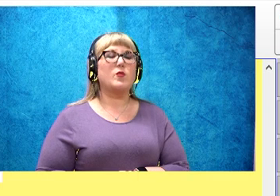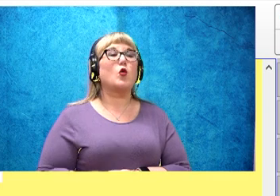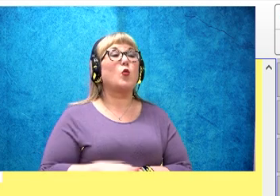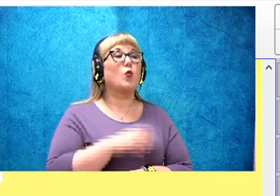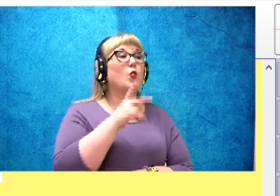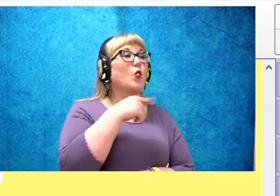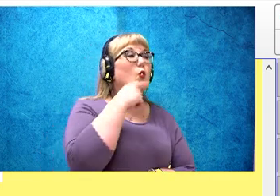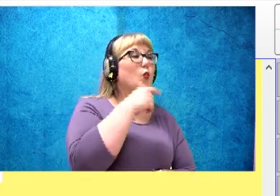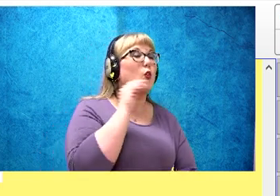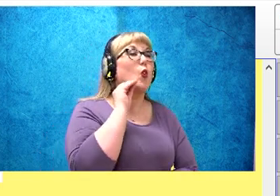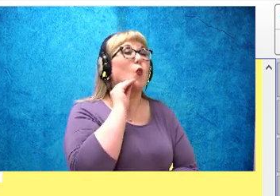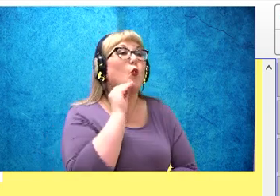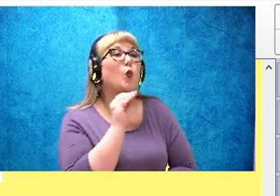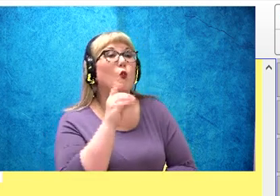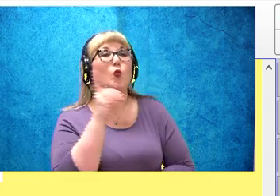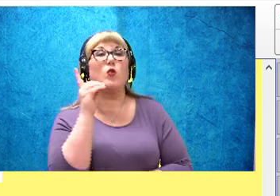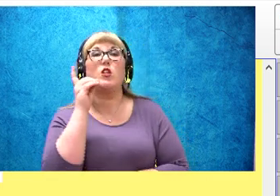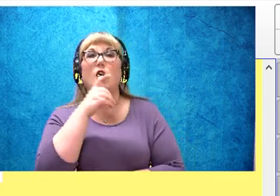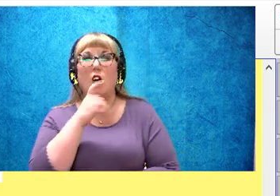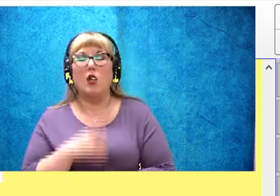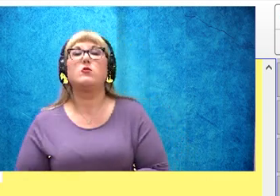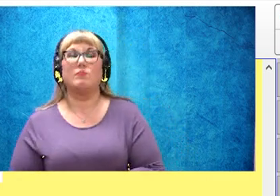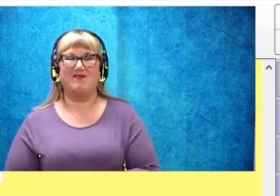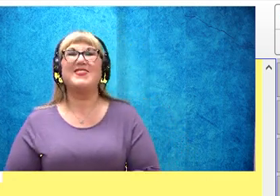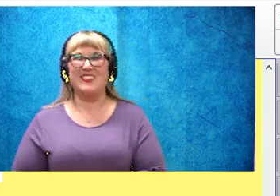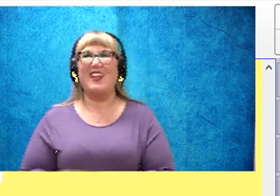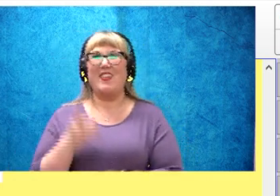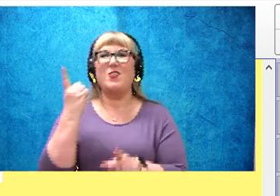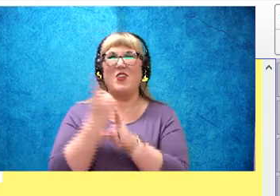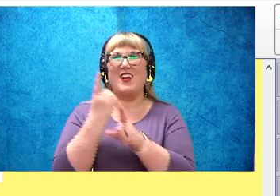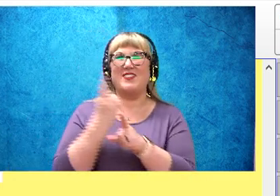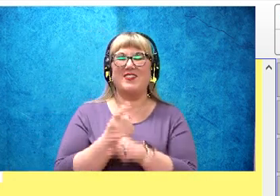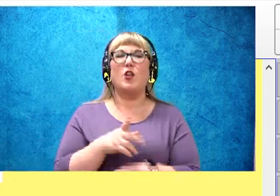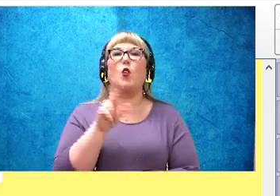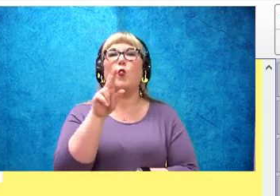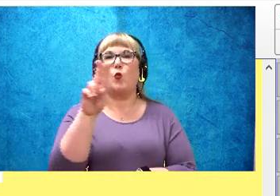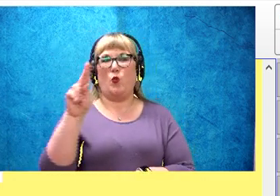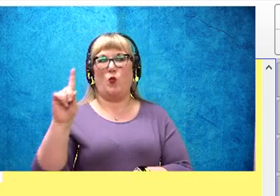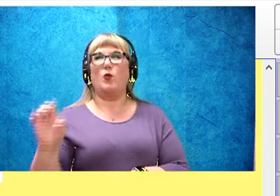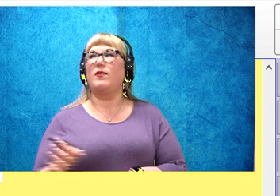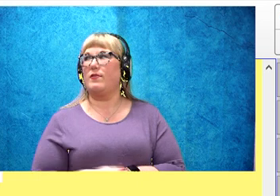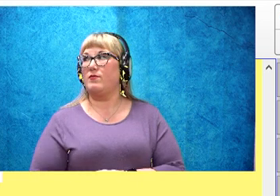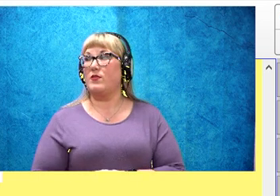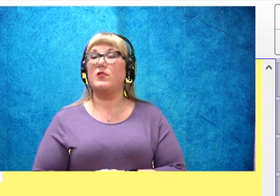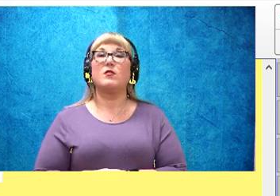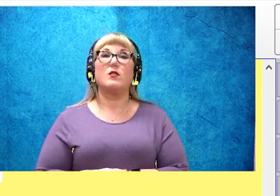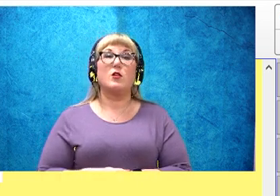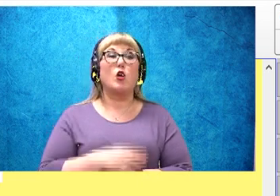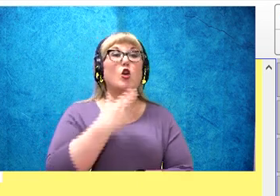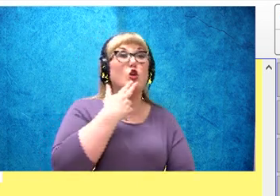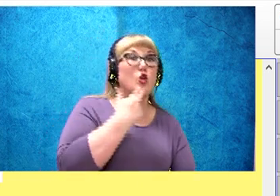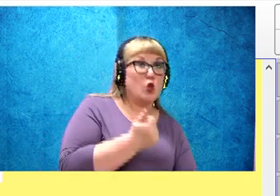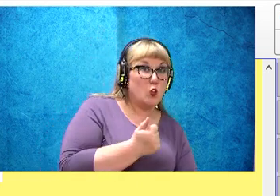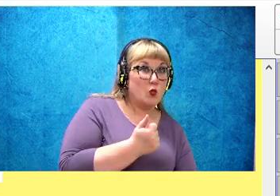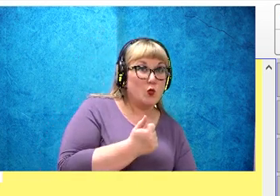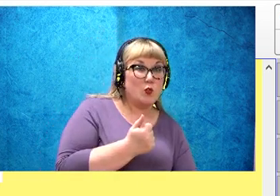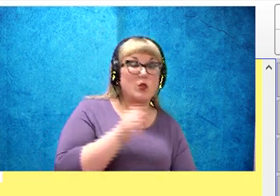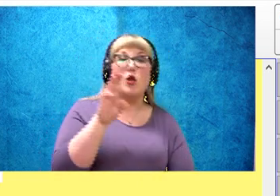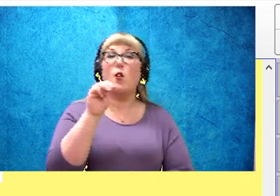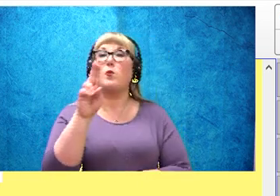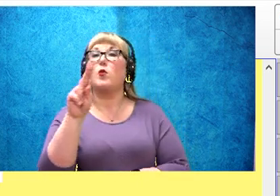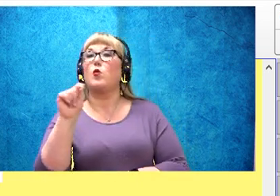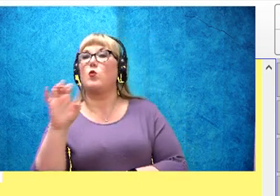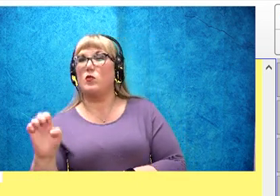ruude, ruude, good job, let's read the words together, cute, mute,